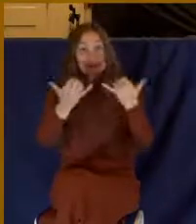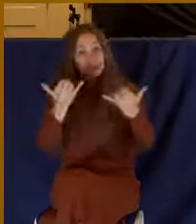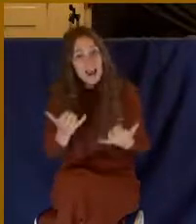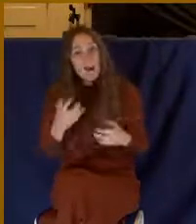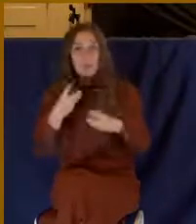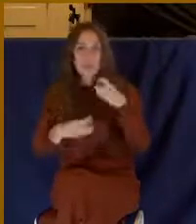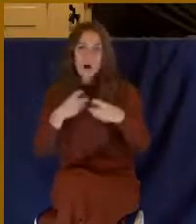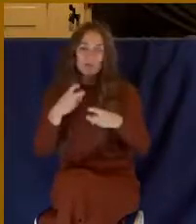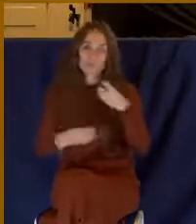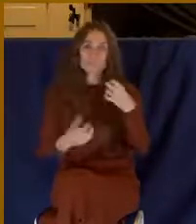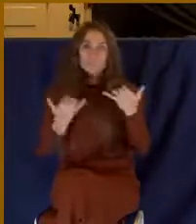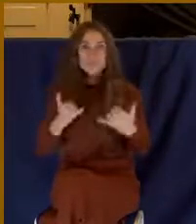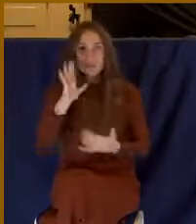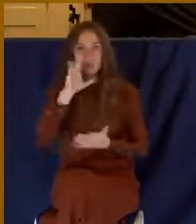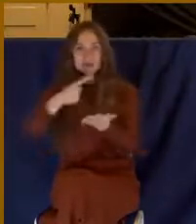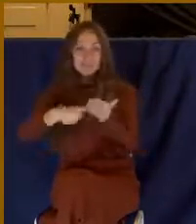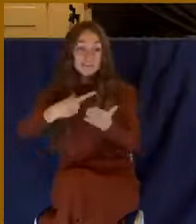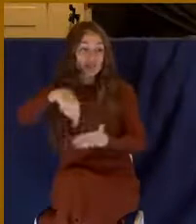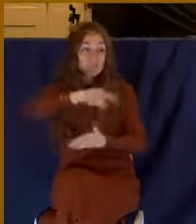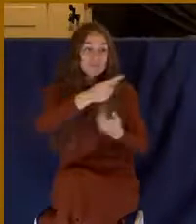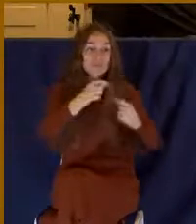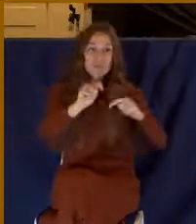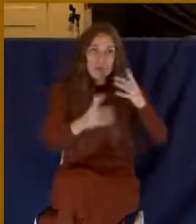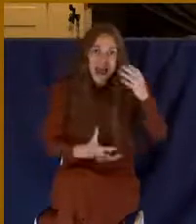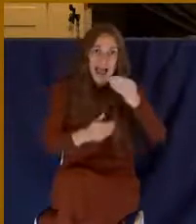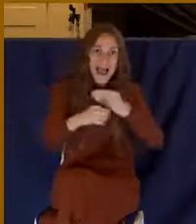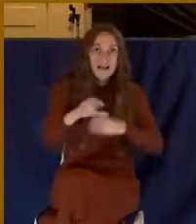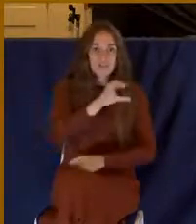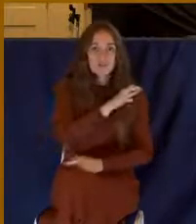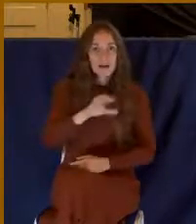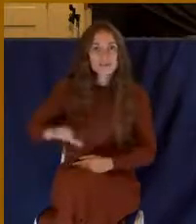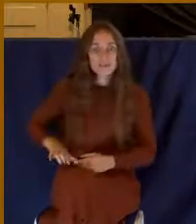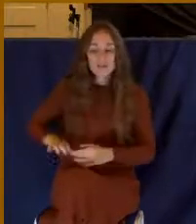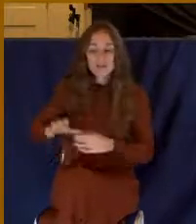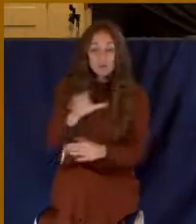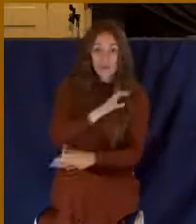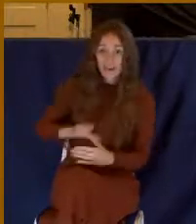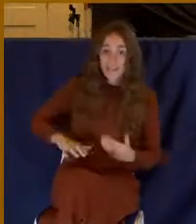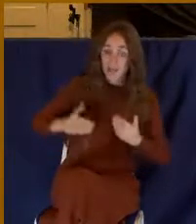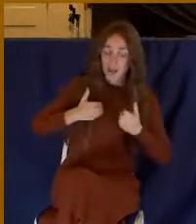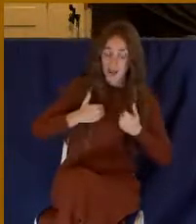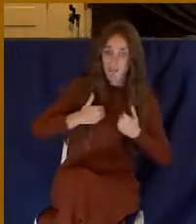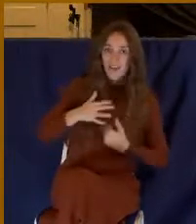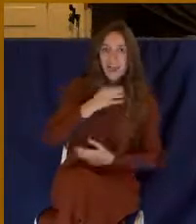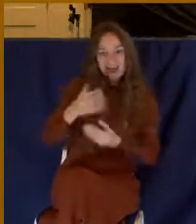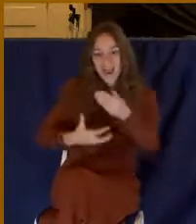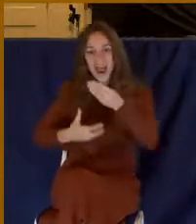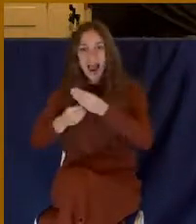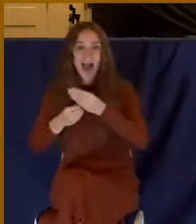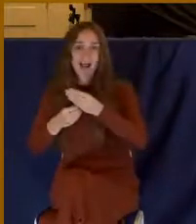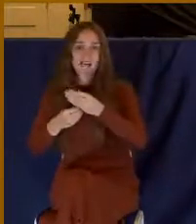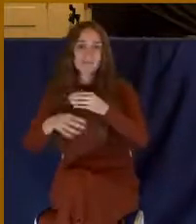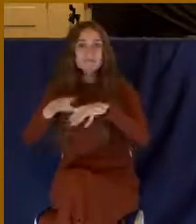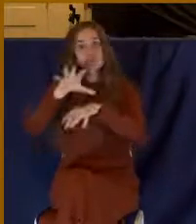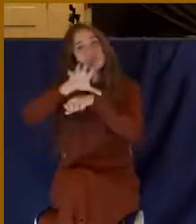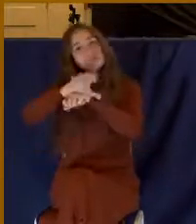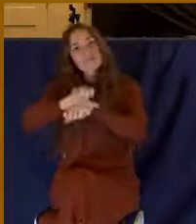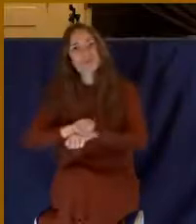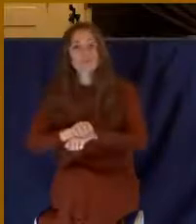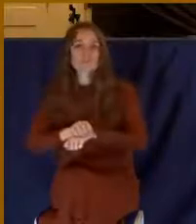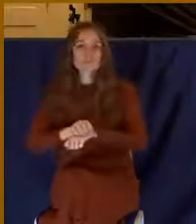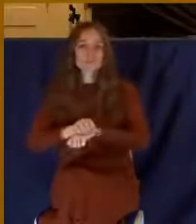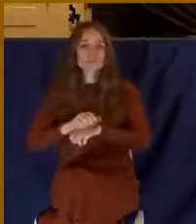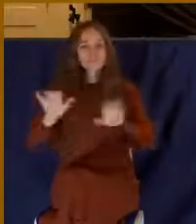ritualism, or we could say legalism. And that's why Paul says in verse 16, Don't let anyone judge you with